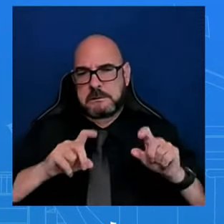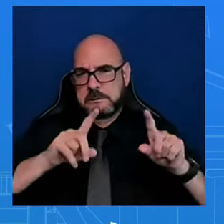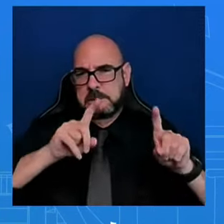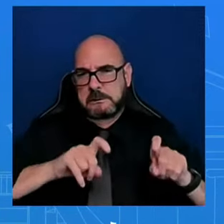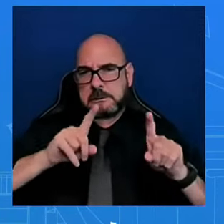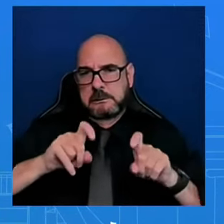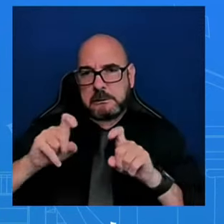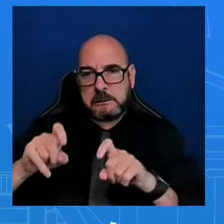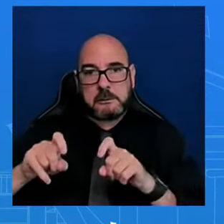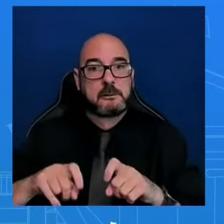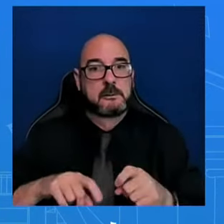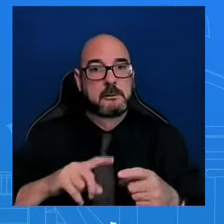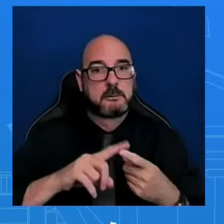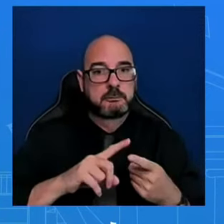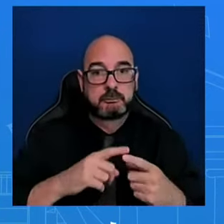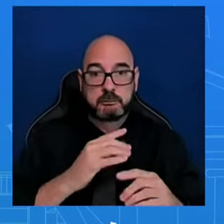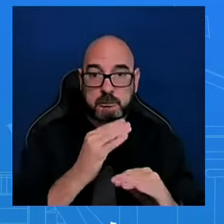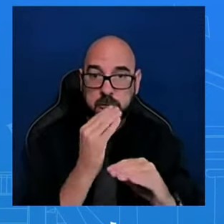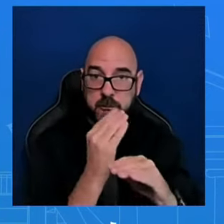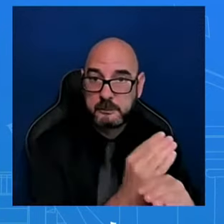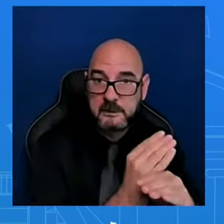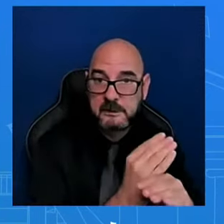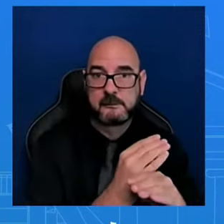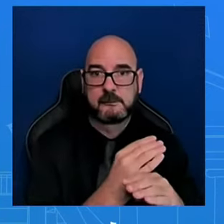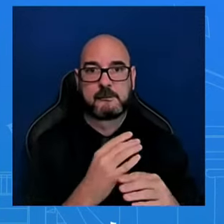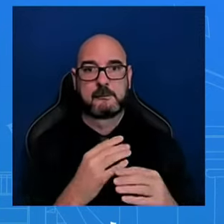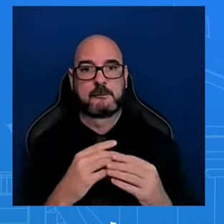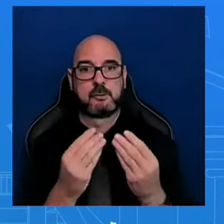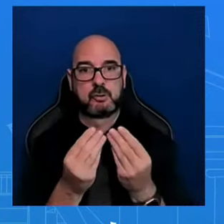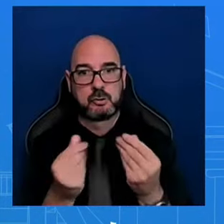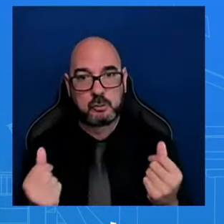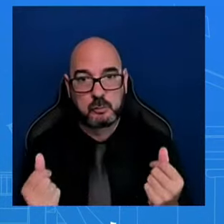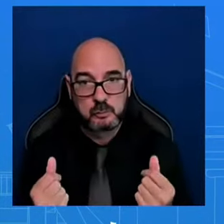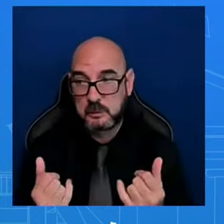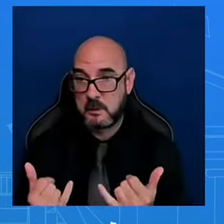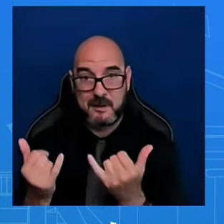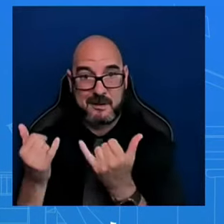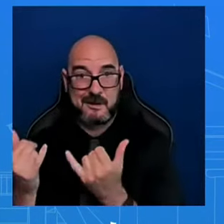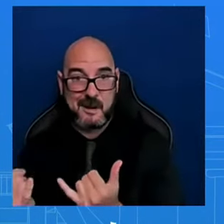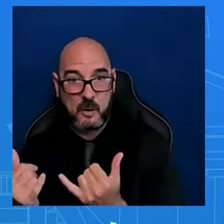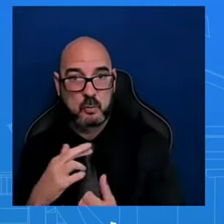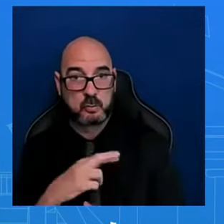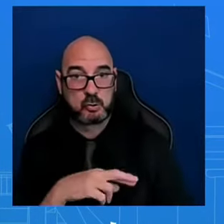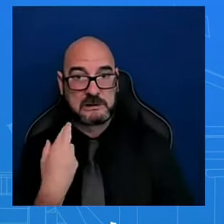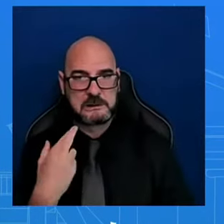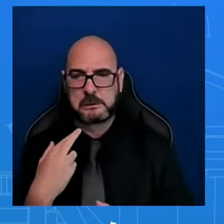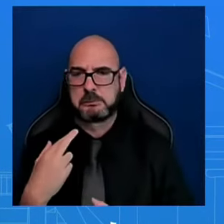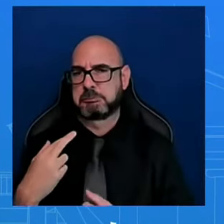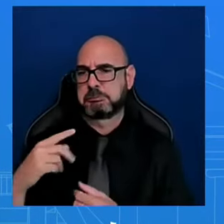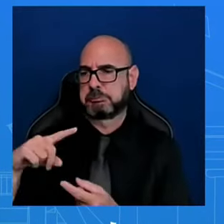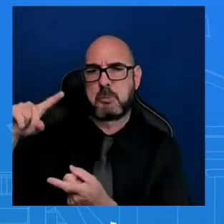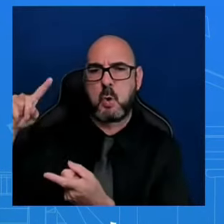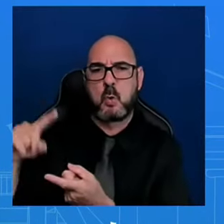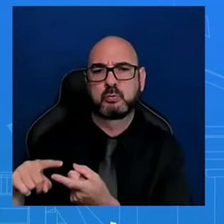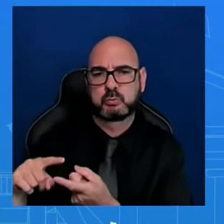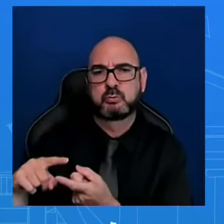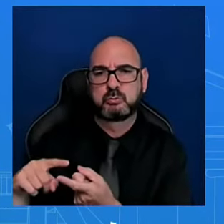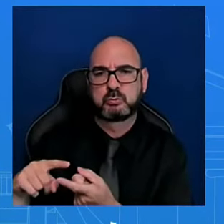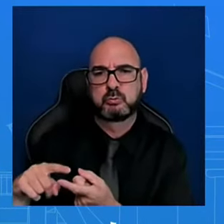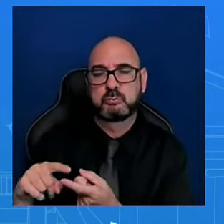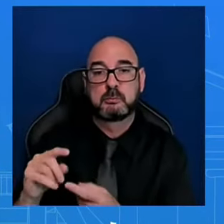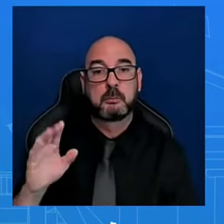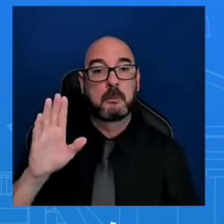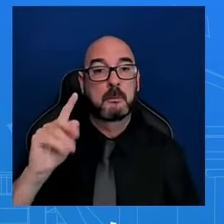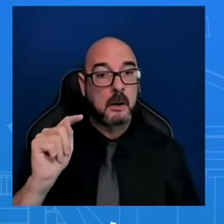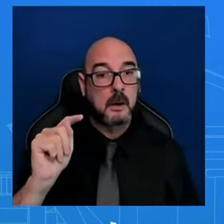themselves, right now the risk to human health from this outbreak is low, but we want to keep it that way, which is why we set up